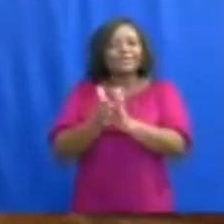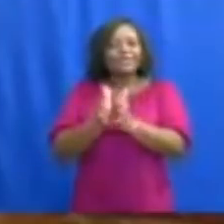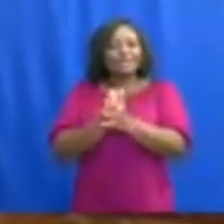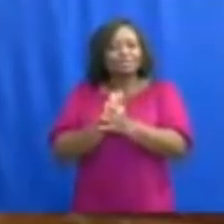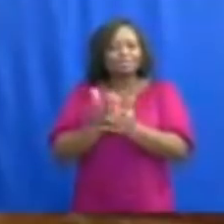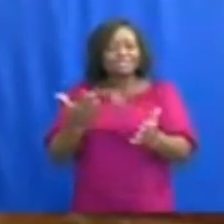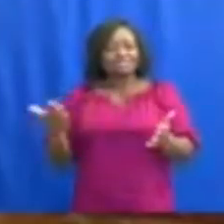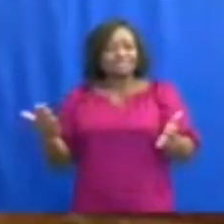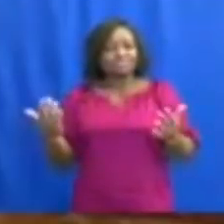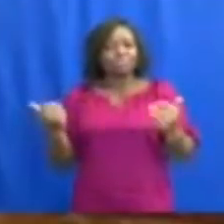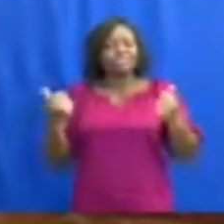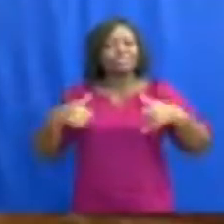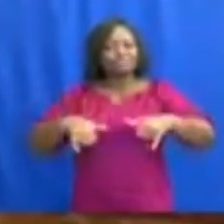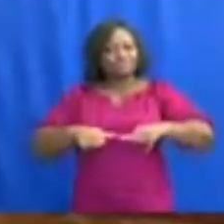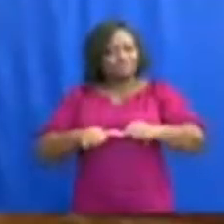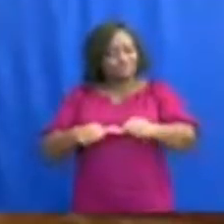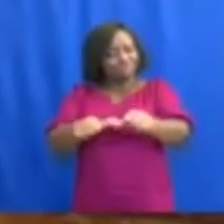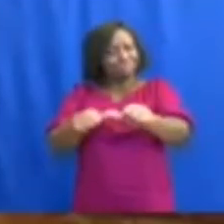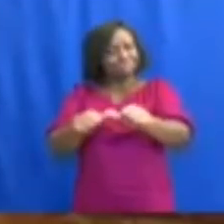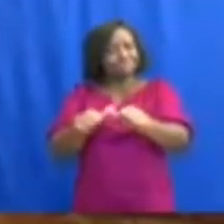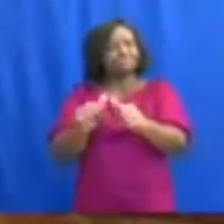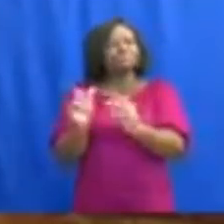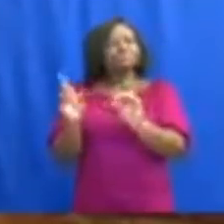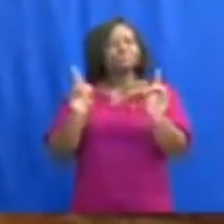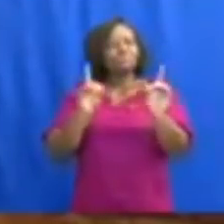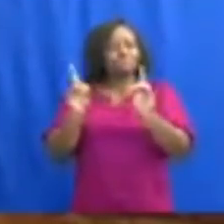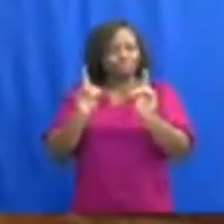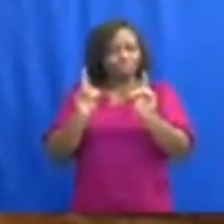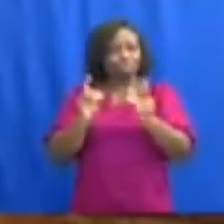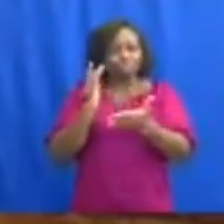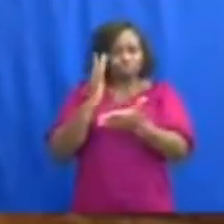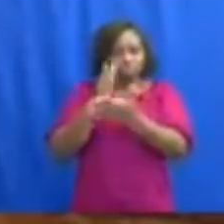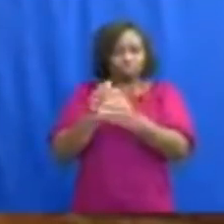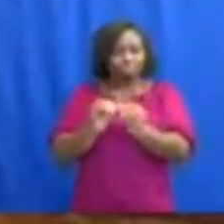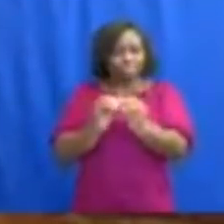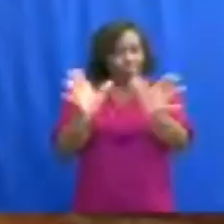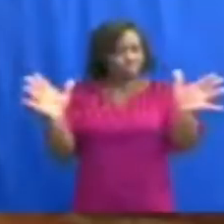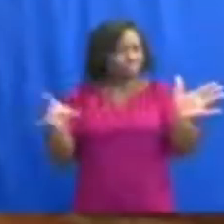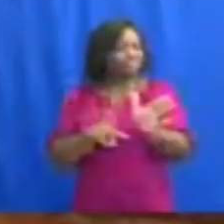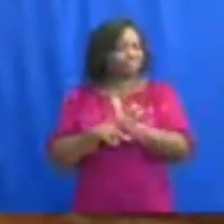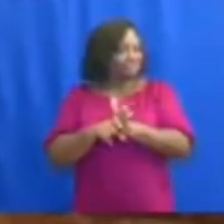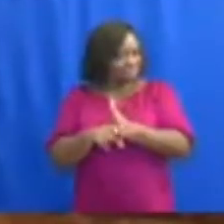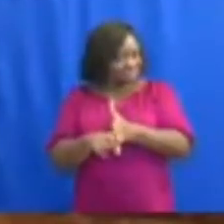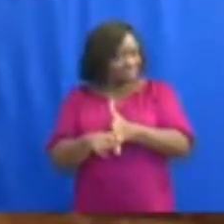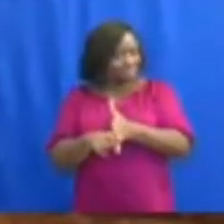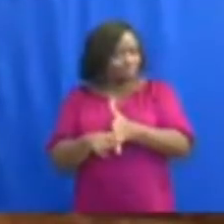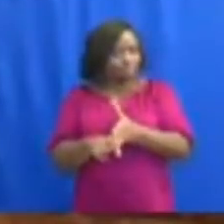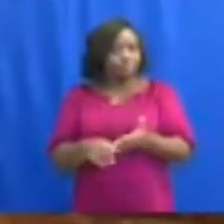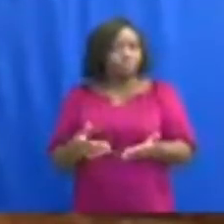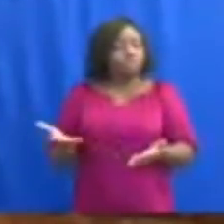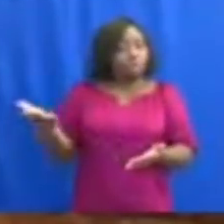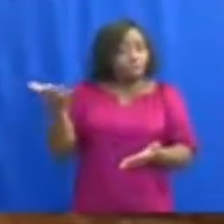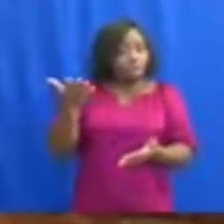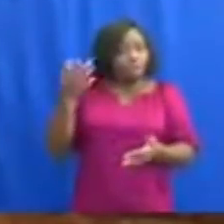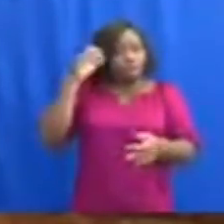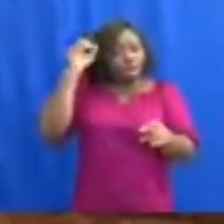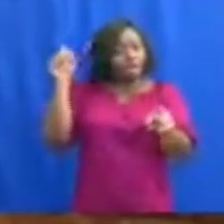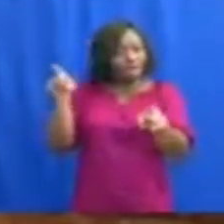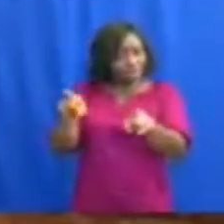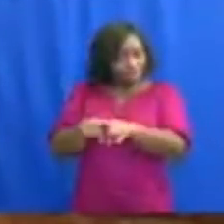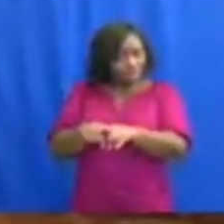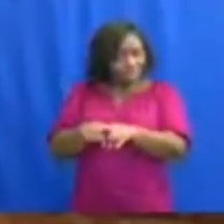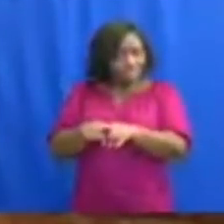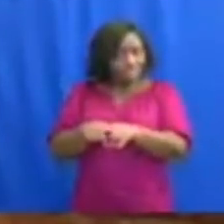the return of students. He also outlined the class sizes that is permissible in this new